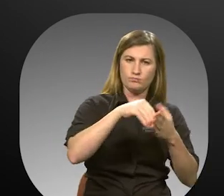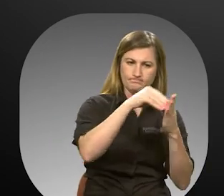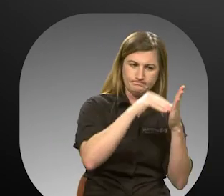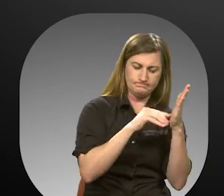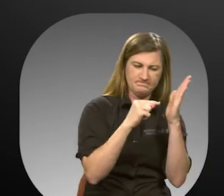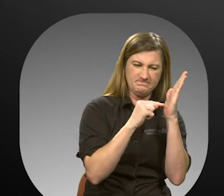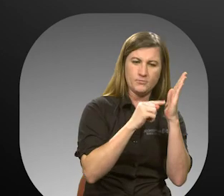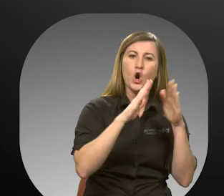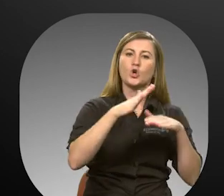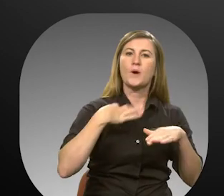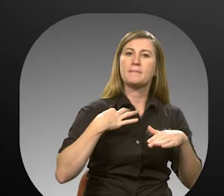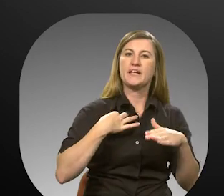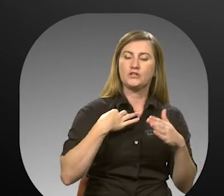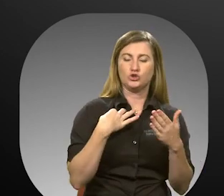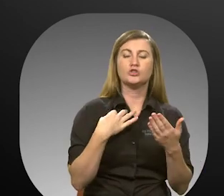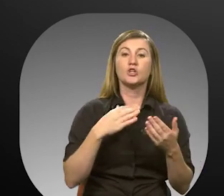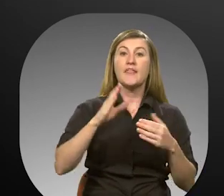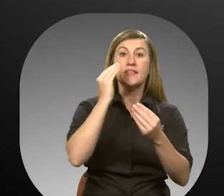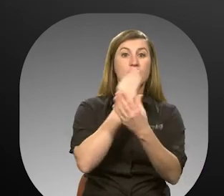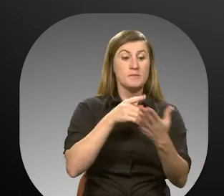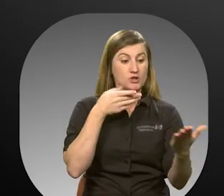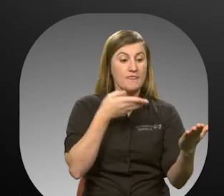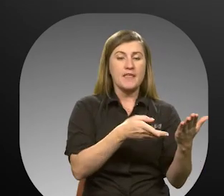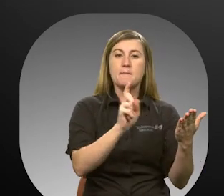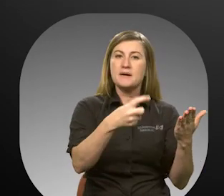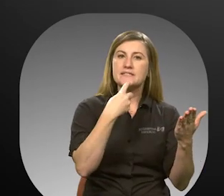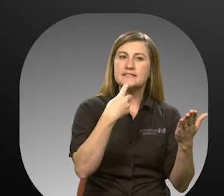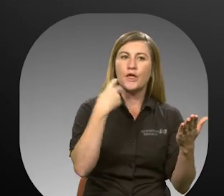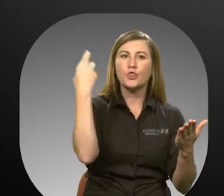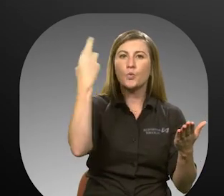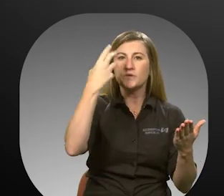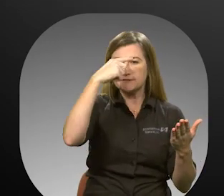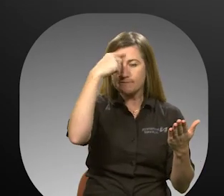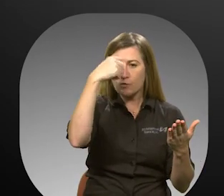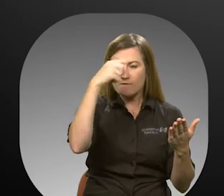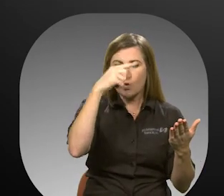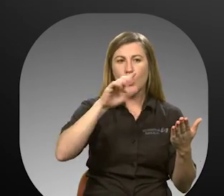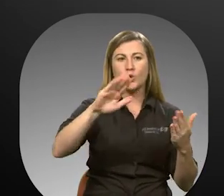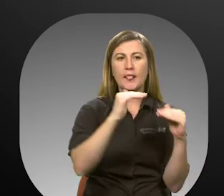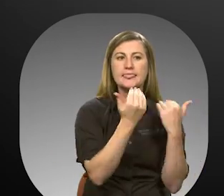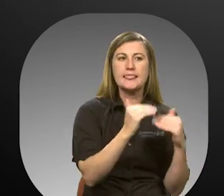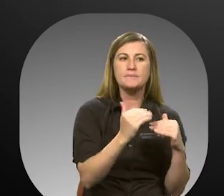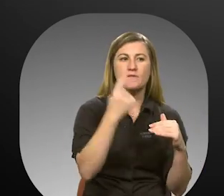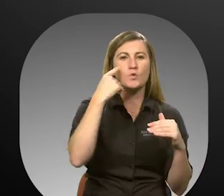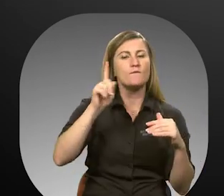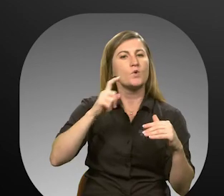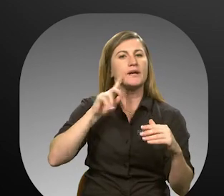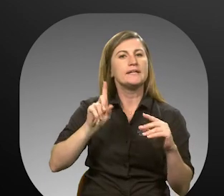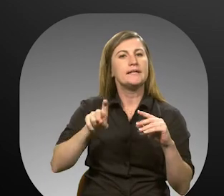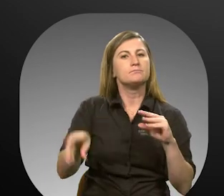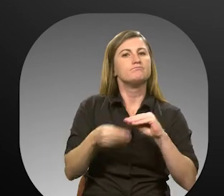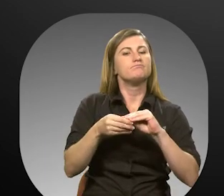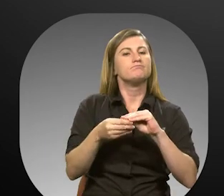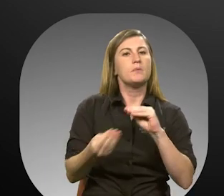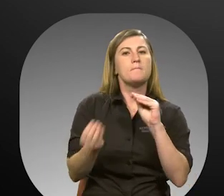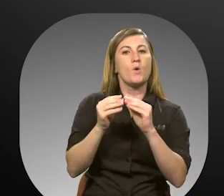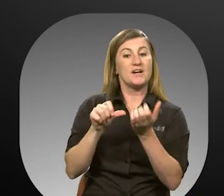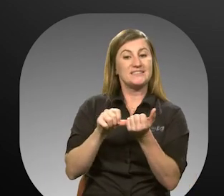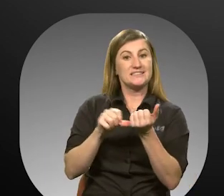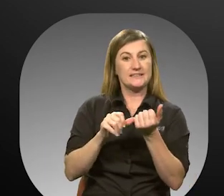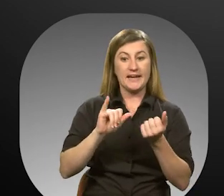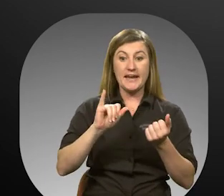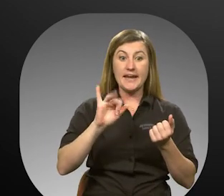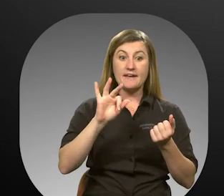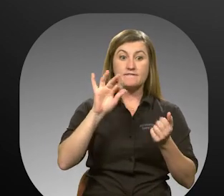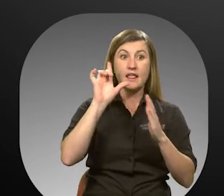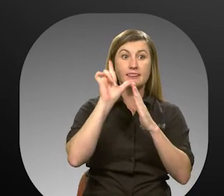on your application. The information provided must state the functional limitations that require you to have additional assistance. If your physical status